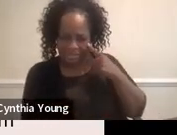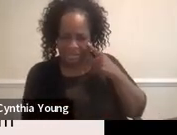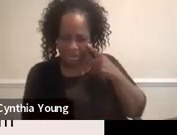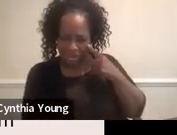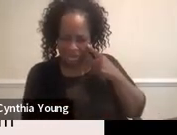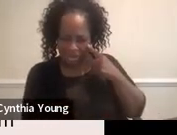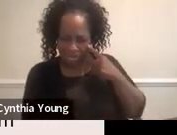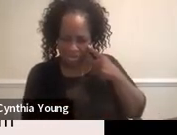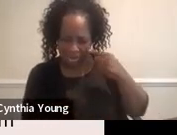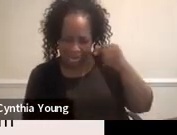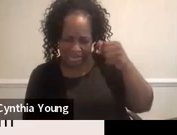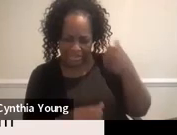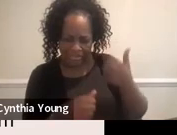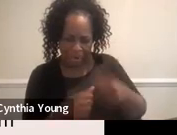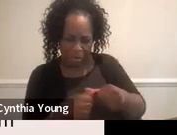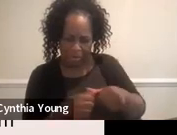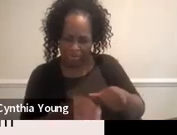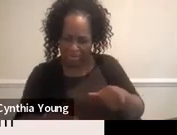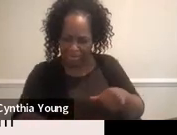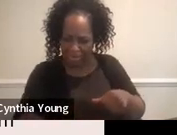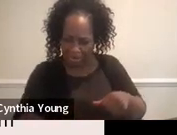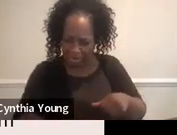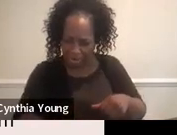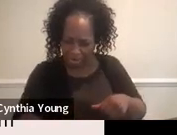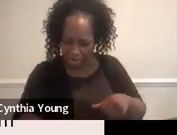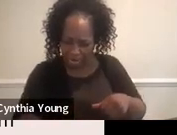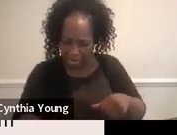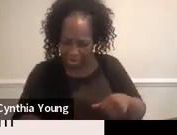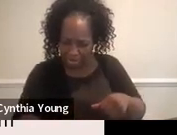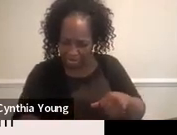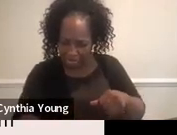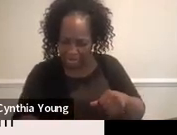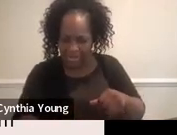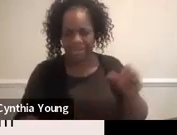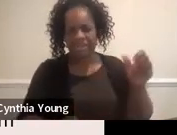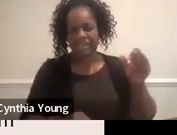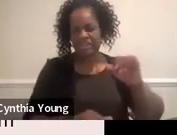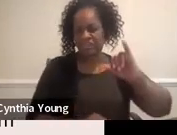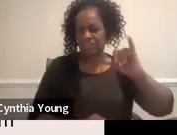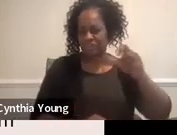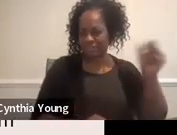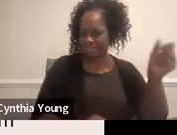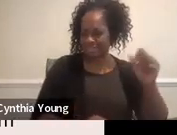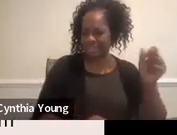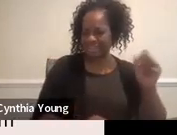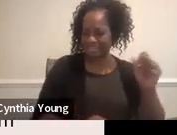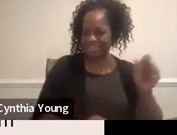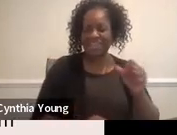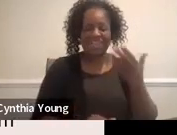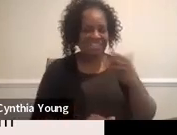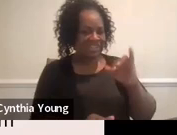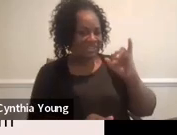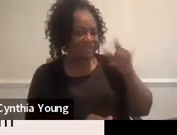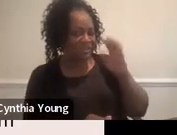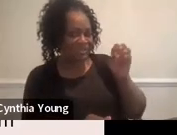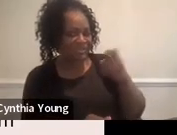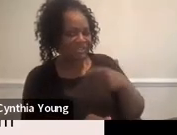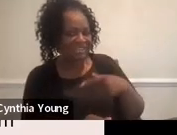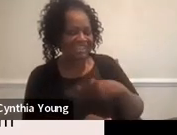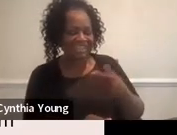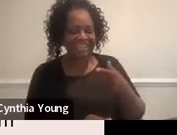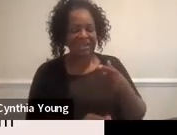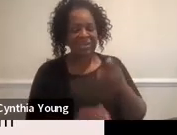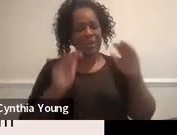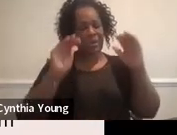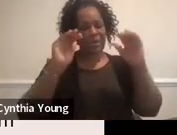I don't recall, but it, yeah. Yes, it was Jennifer. was. Thank you, Julie. We're looking to,